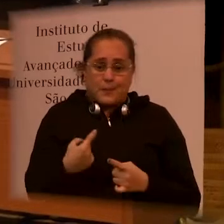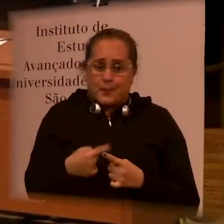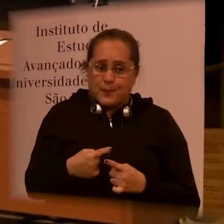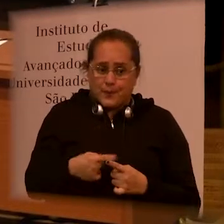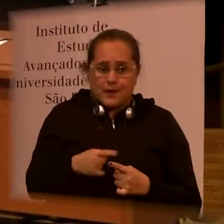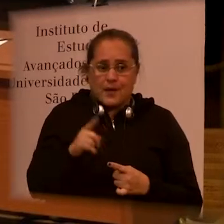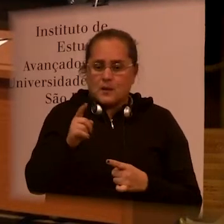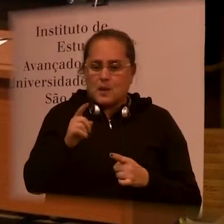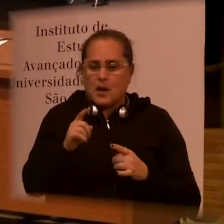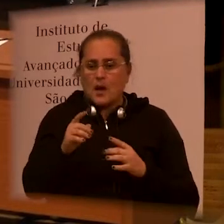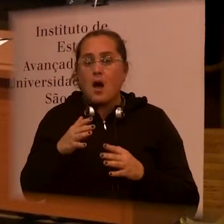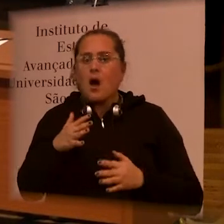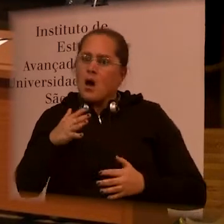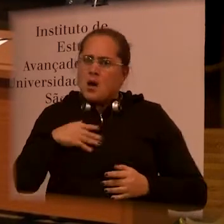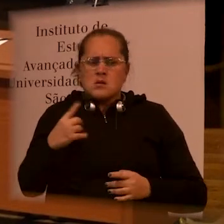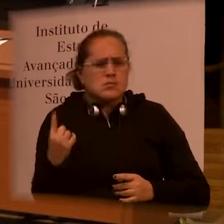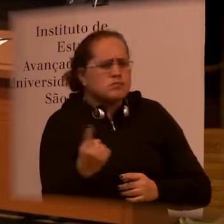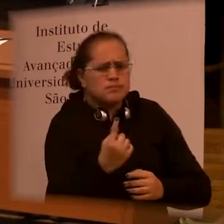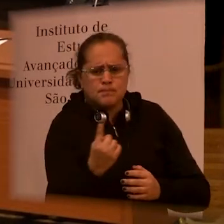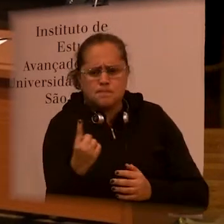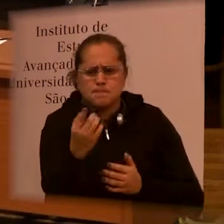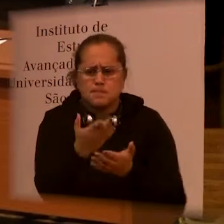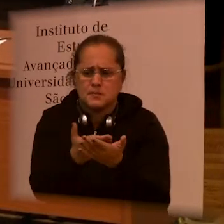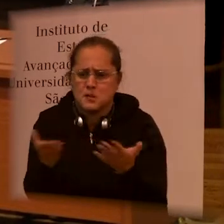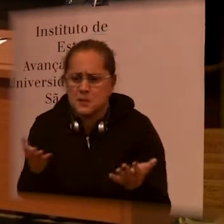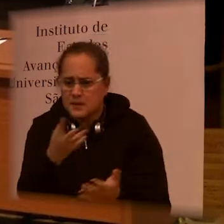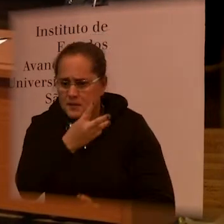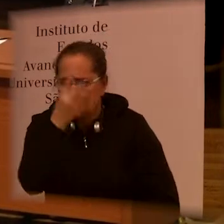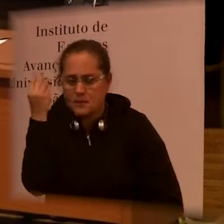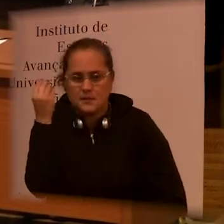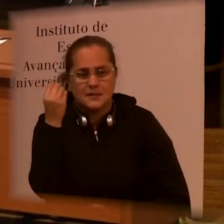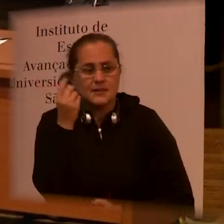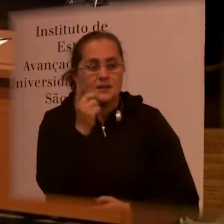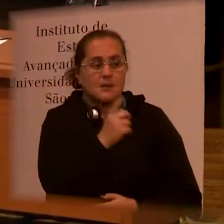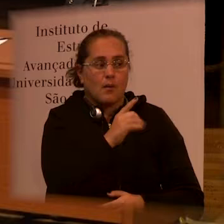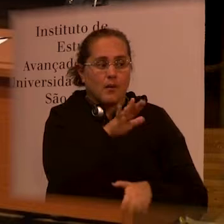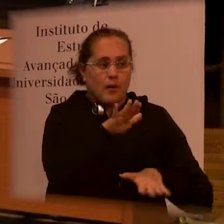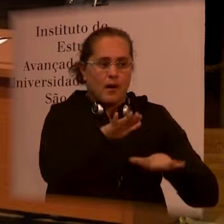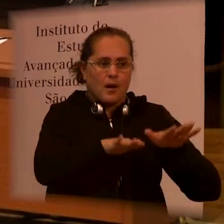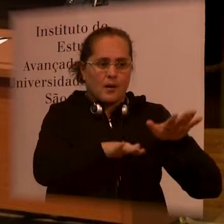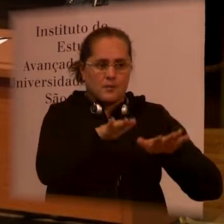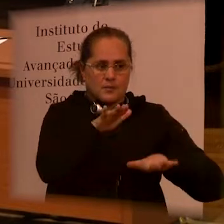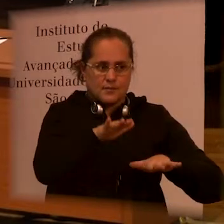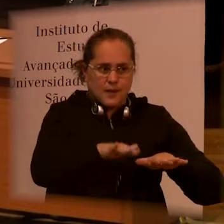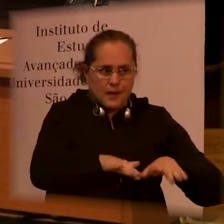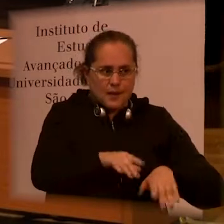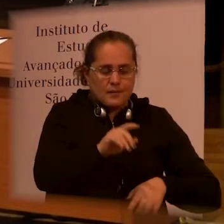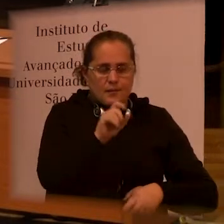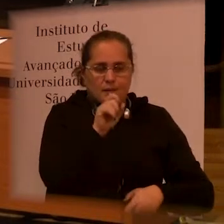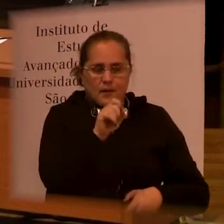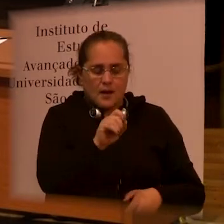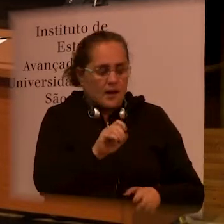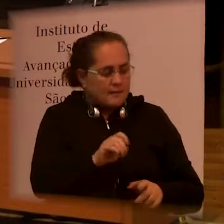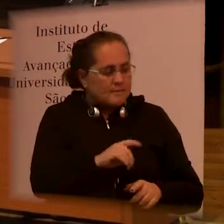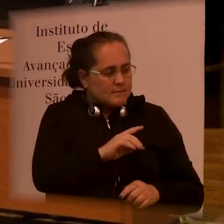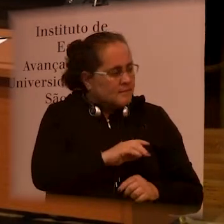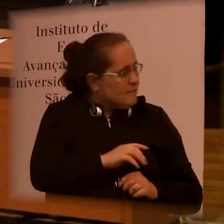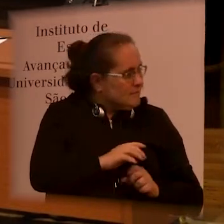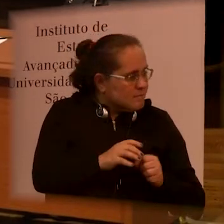disappearing, because it's not always, it does not always involve a voluntary disappearance.